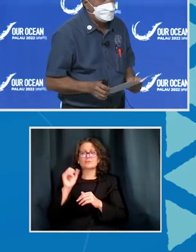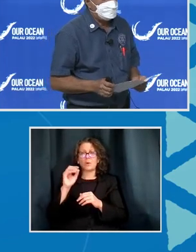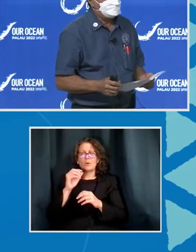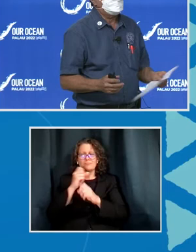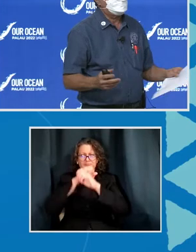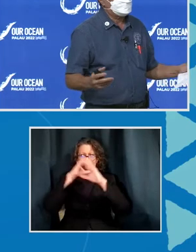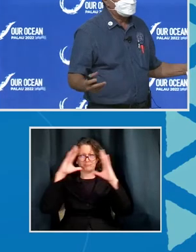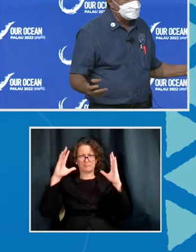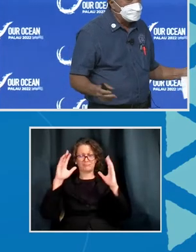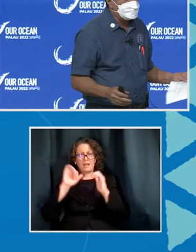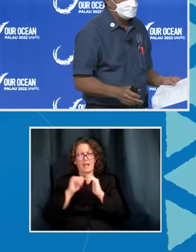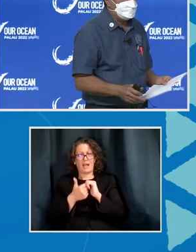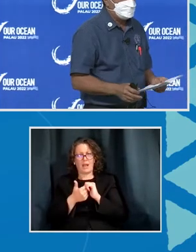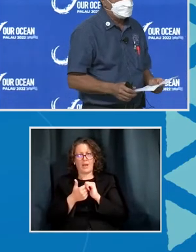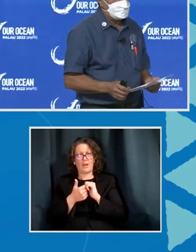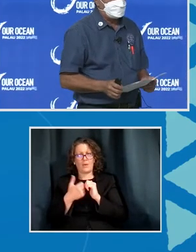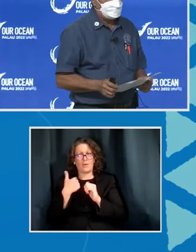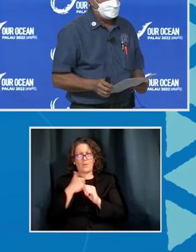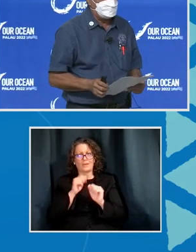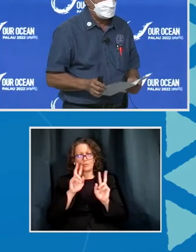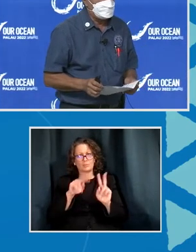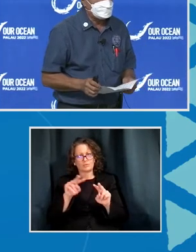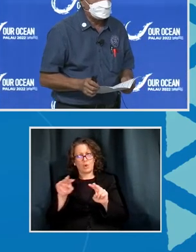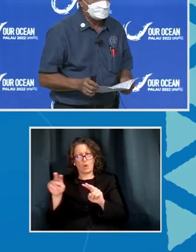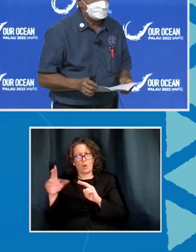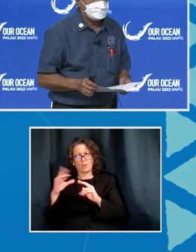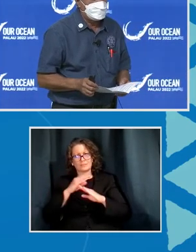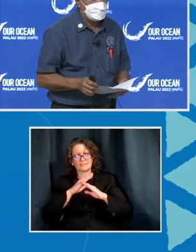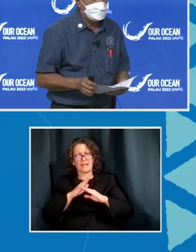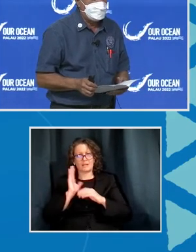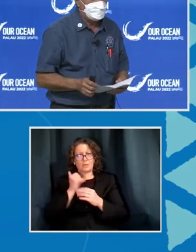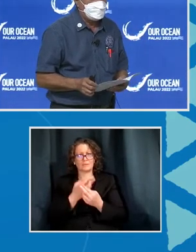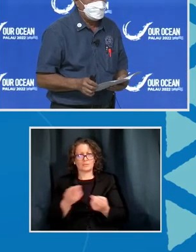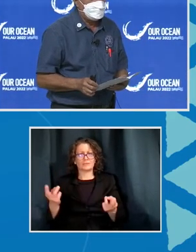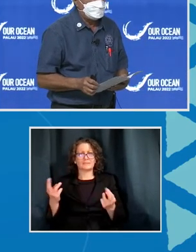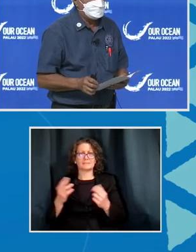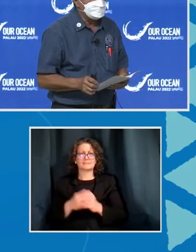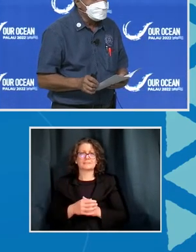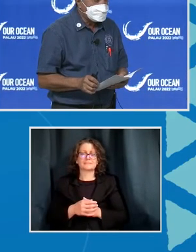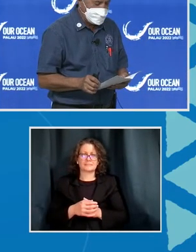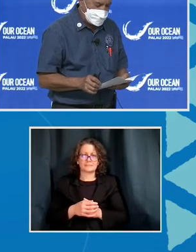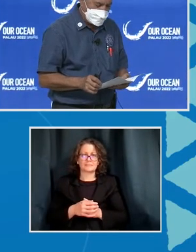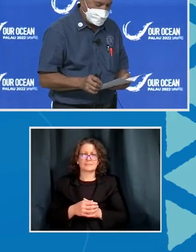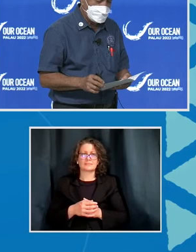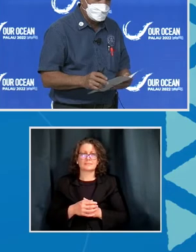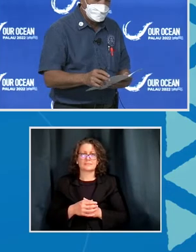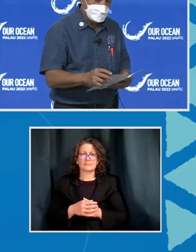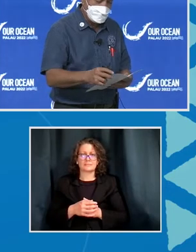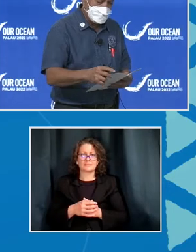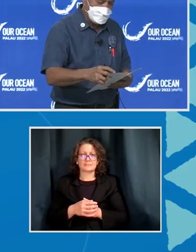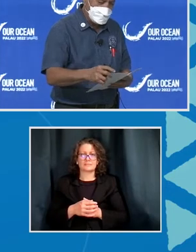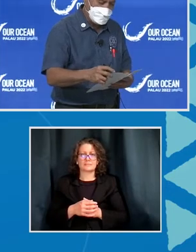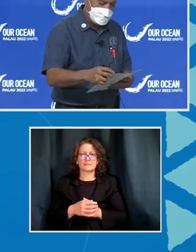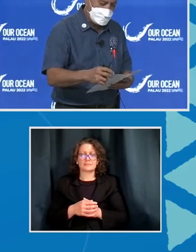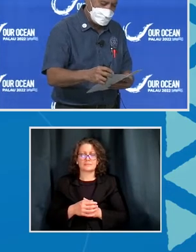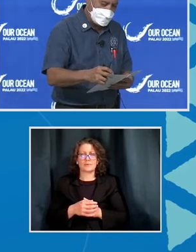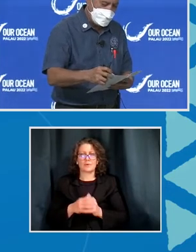we could patrol and protect our resources with the mean resources